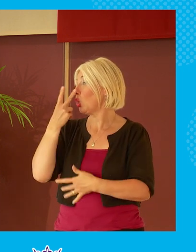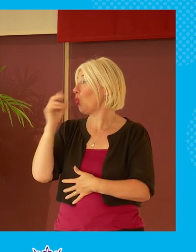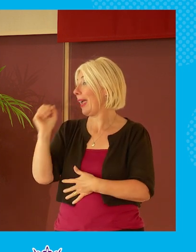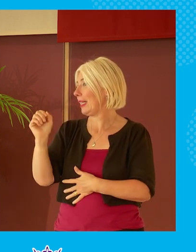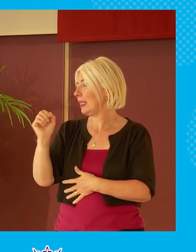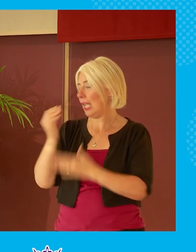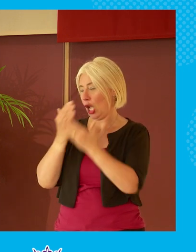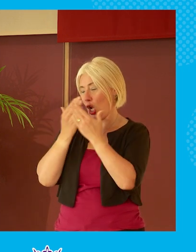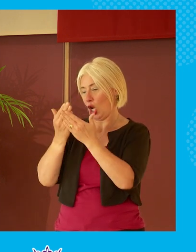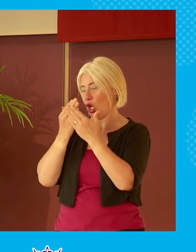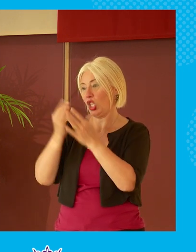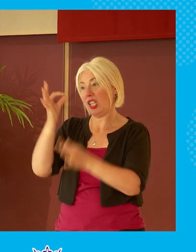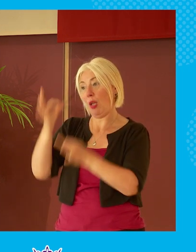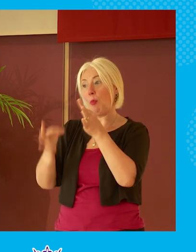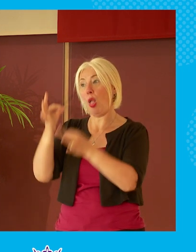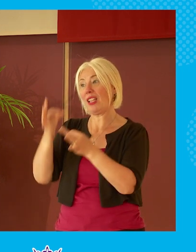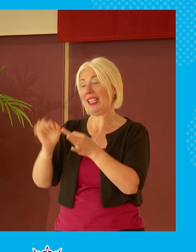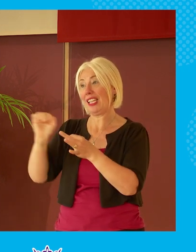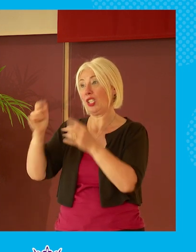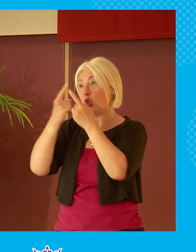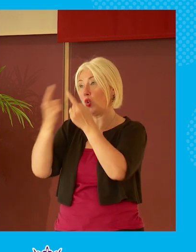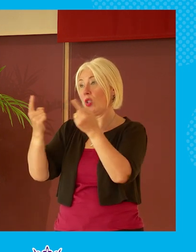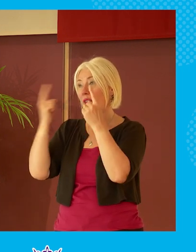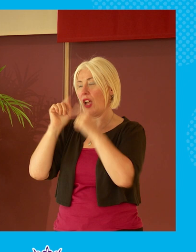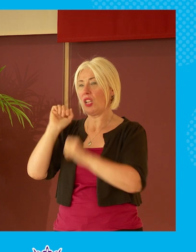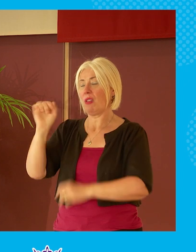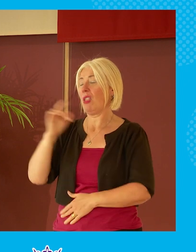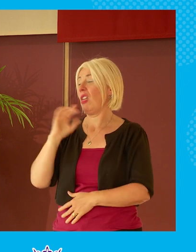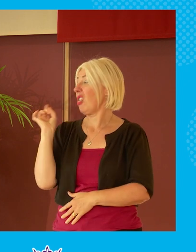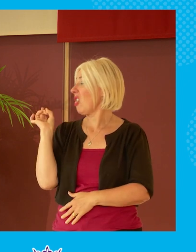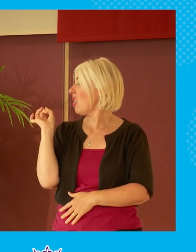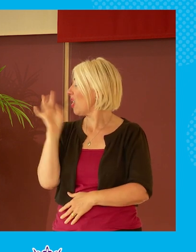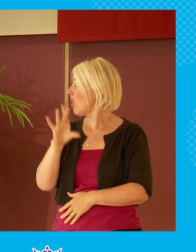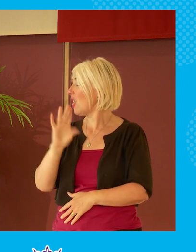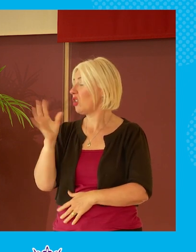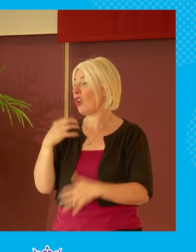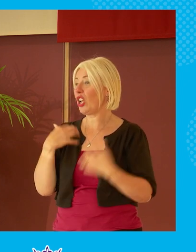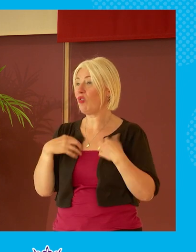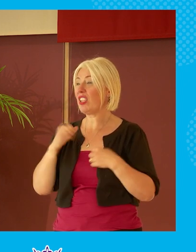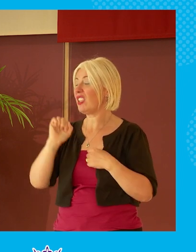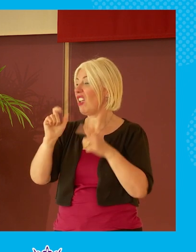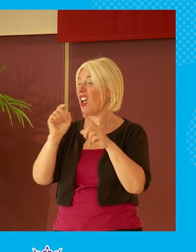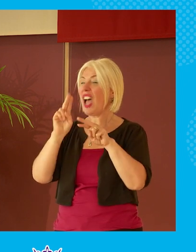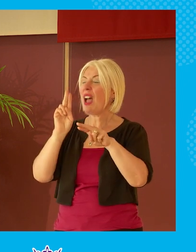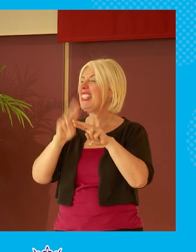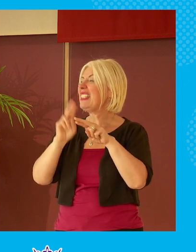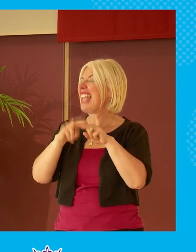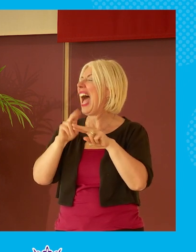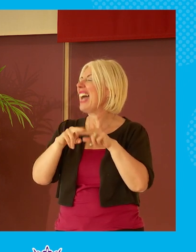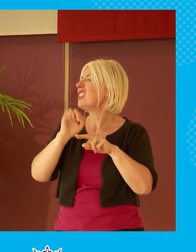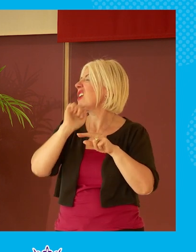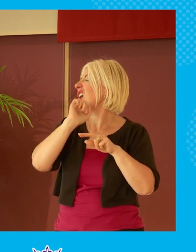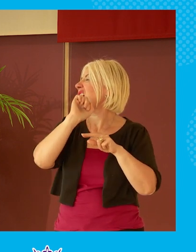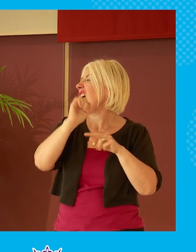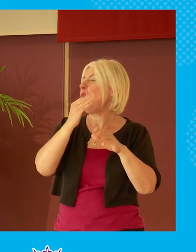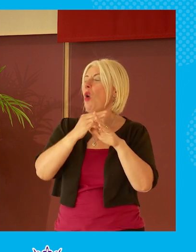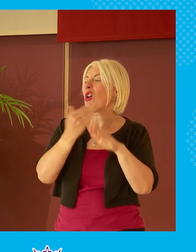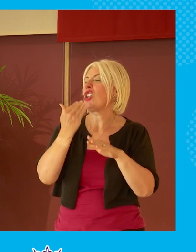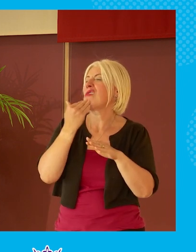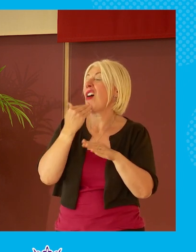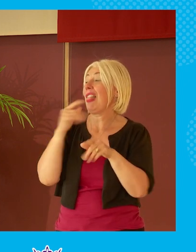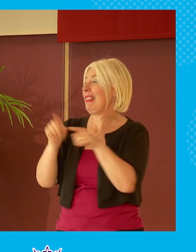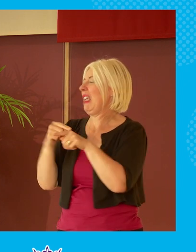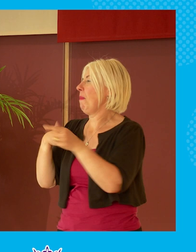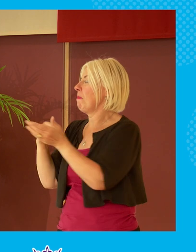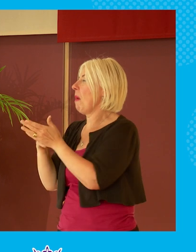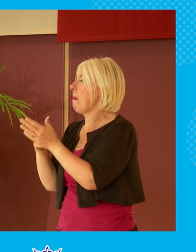she's studying politics at university but she was completely disinterested what dad did was just dull you know like everything mum does is dull and she